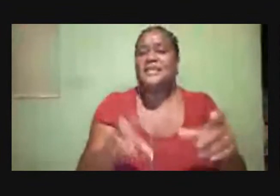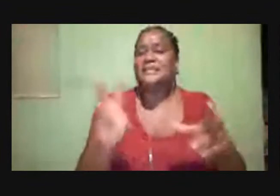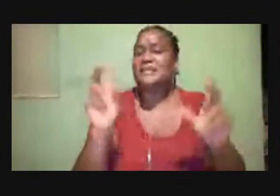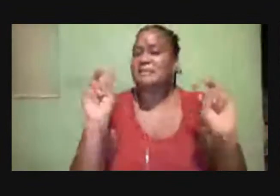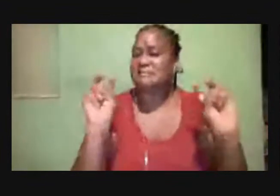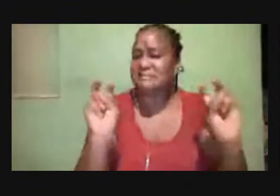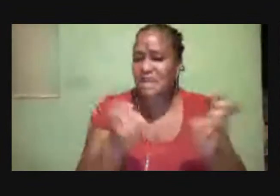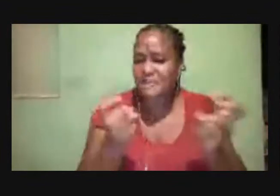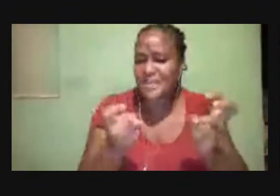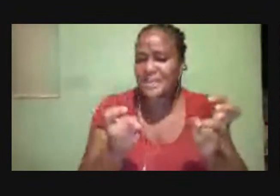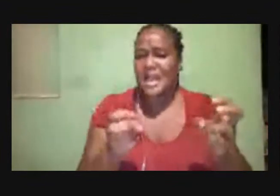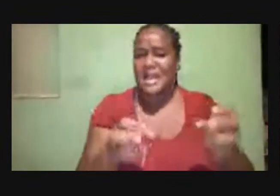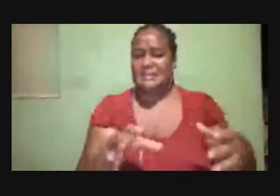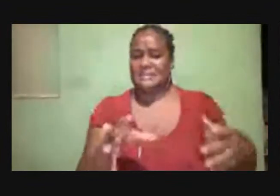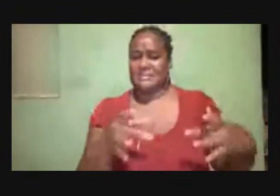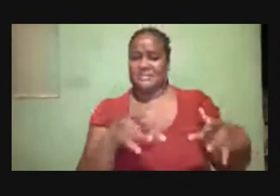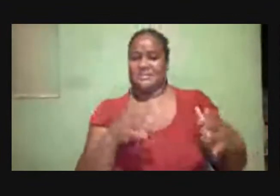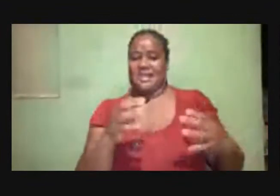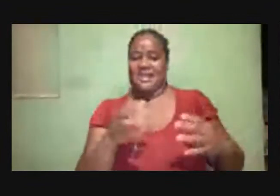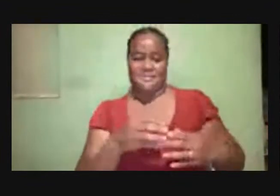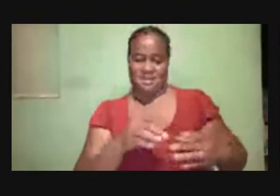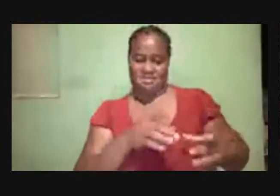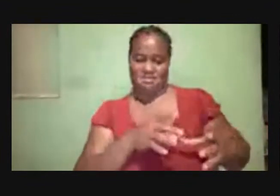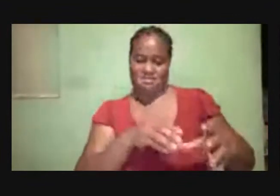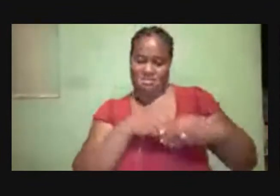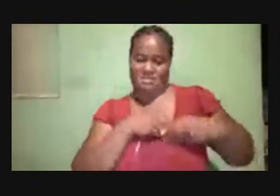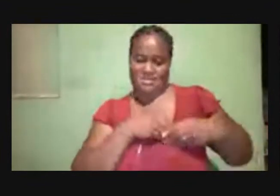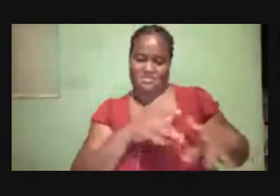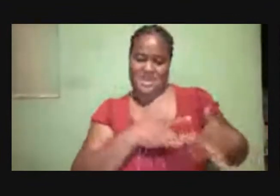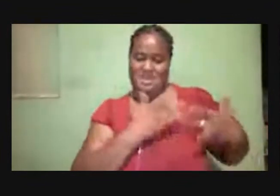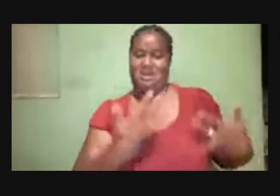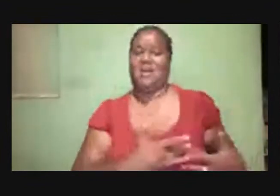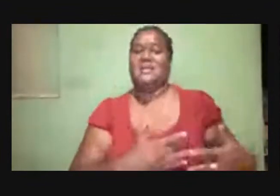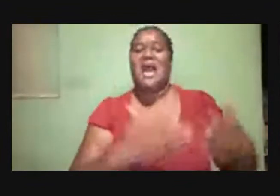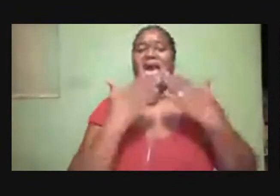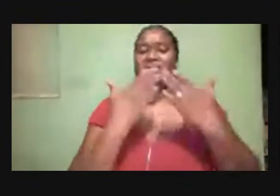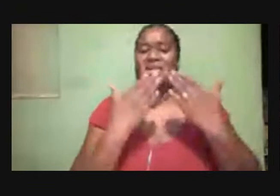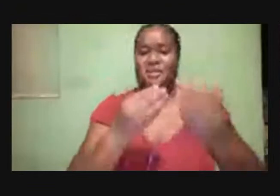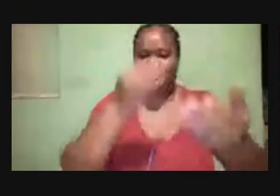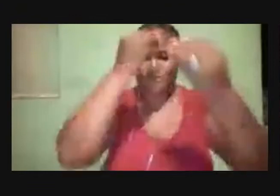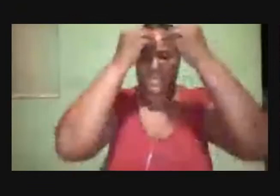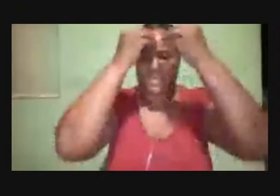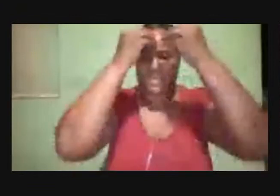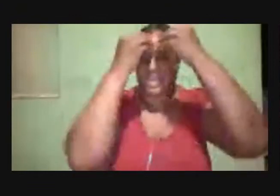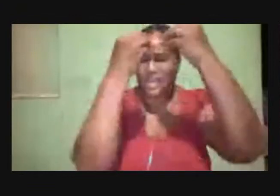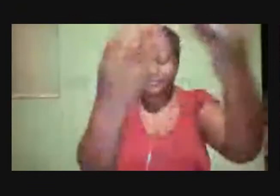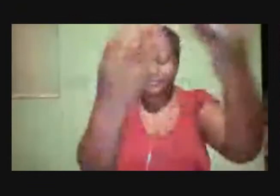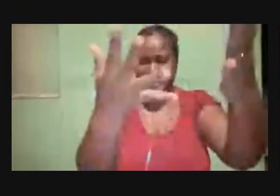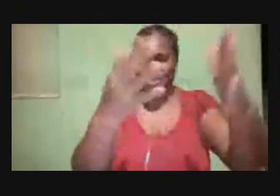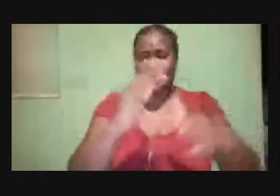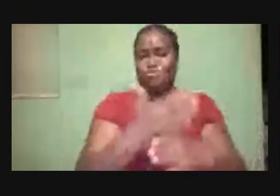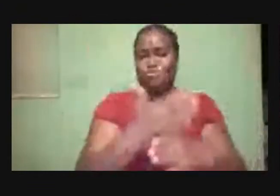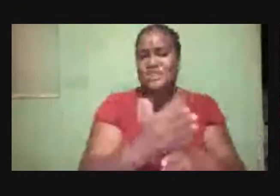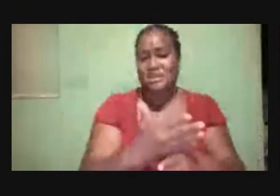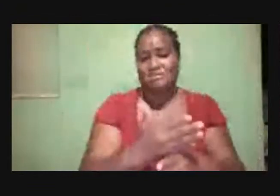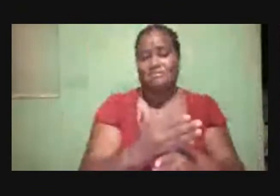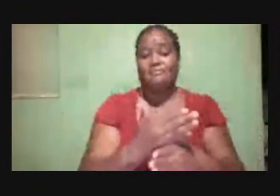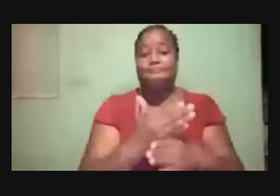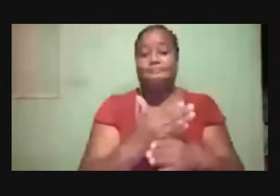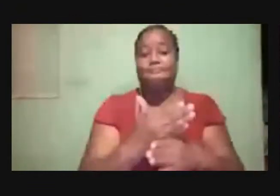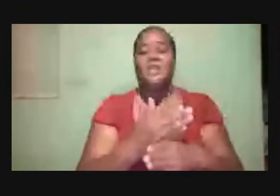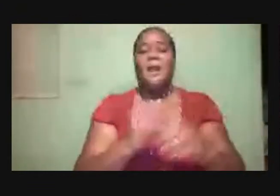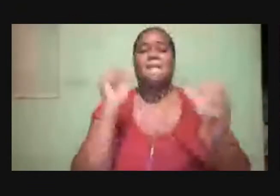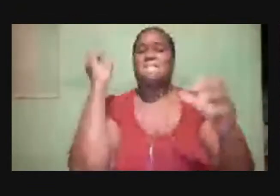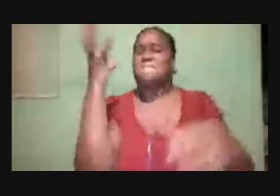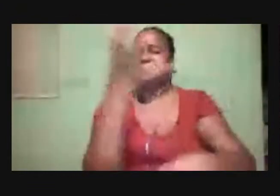is dear to my heart And I thank you for the information That you shared Powerful